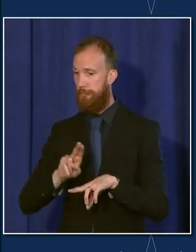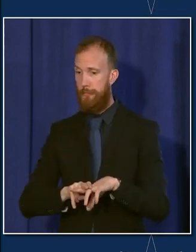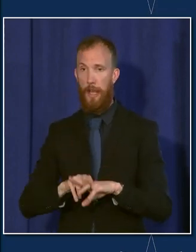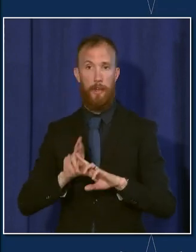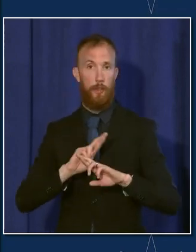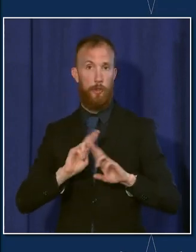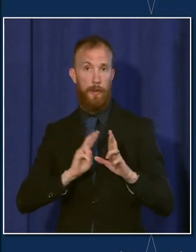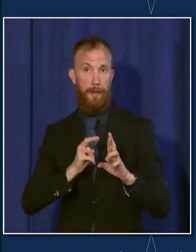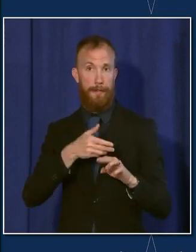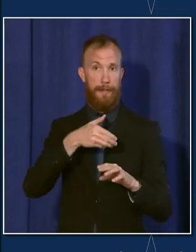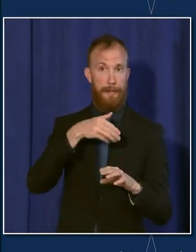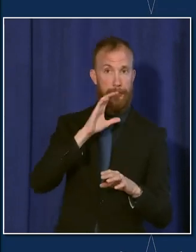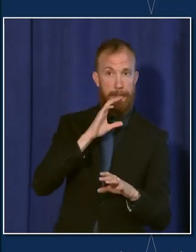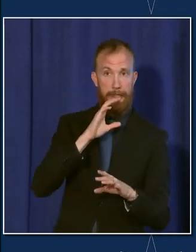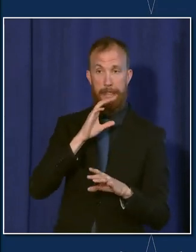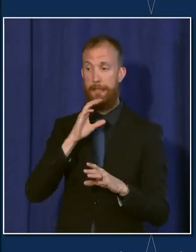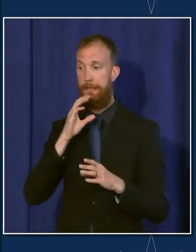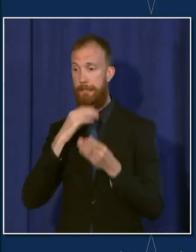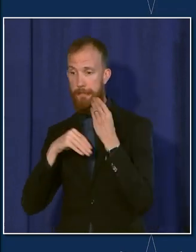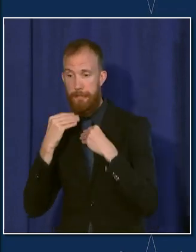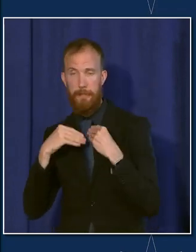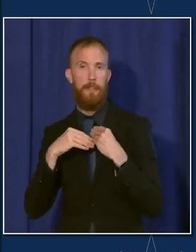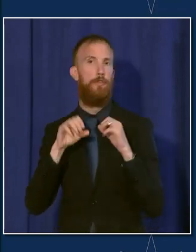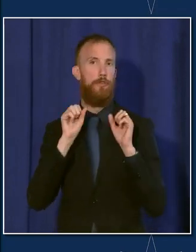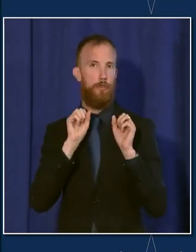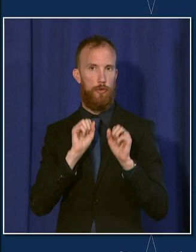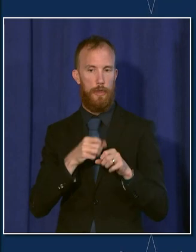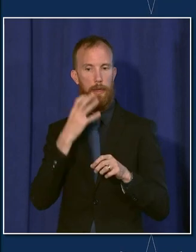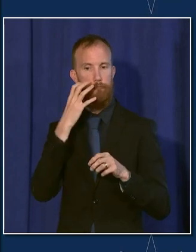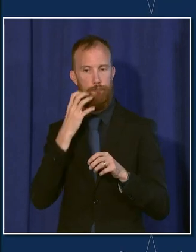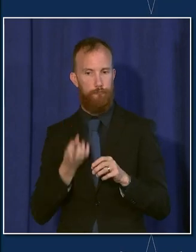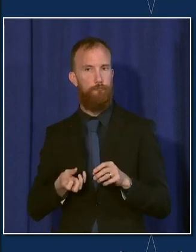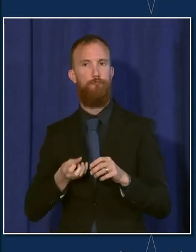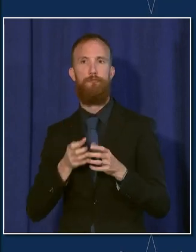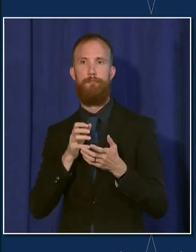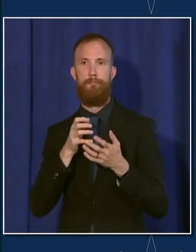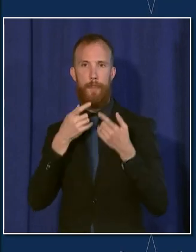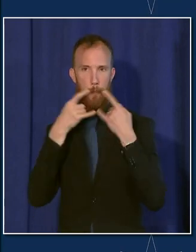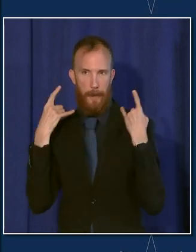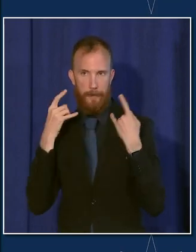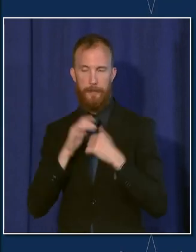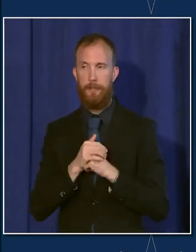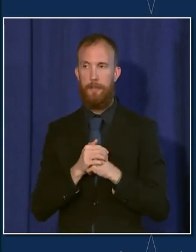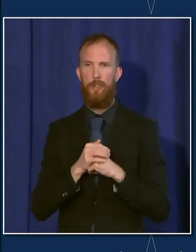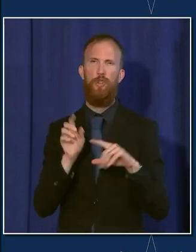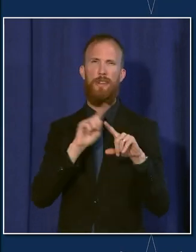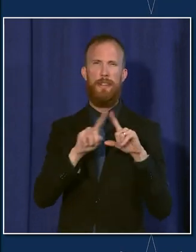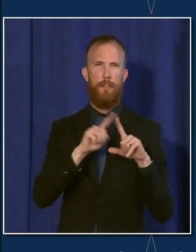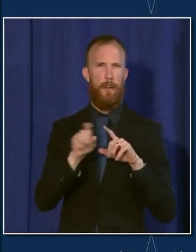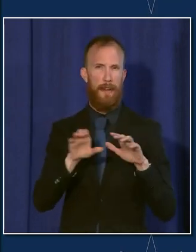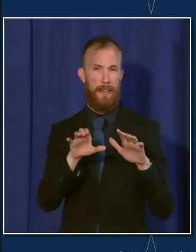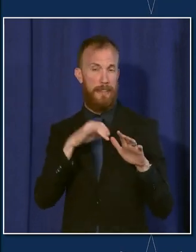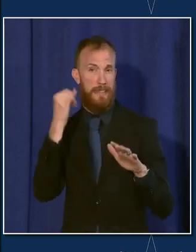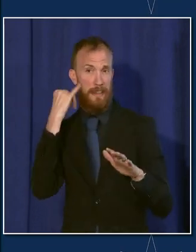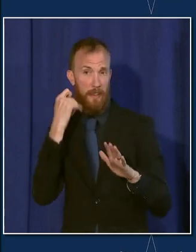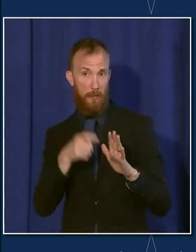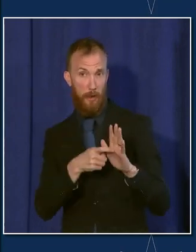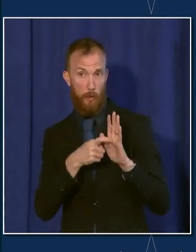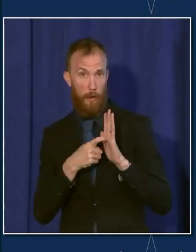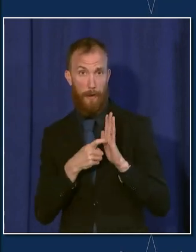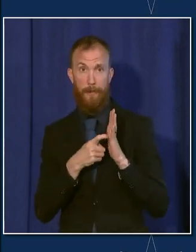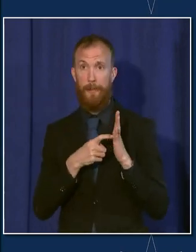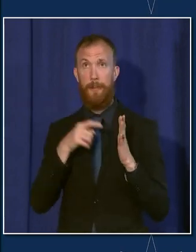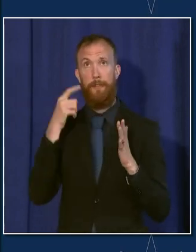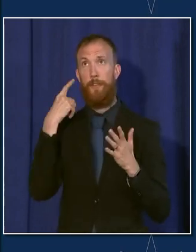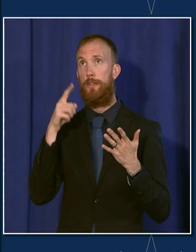when they are actively eating or drinking. Masks can also be removed for certain activities that require the removal, such as beard